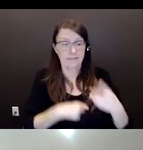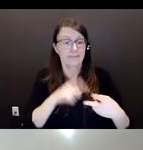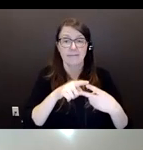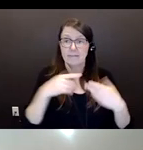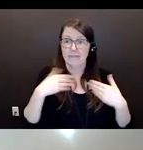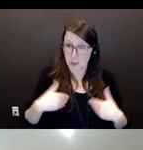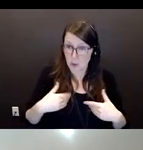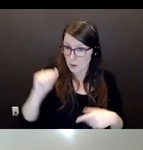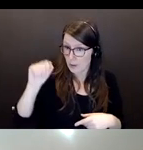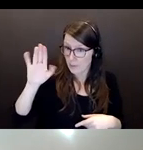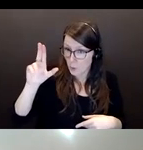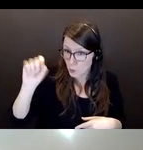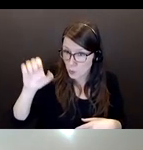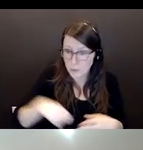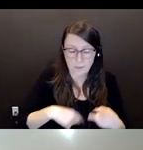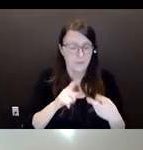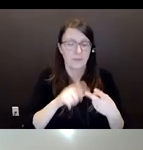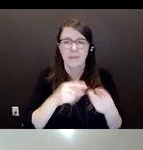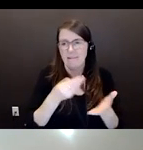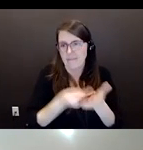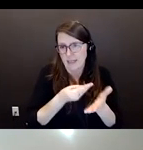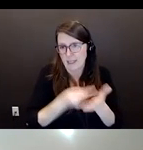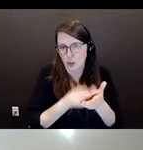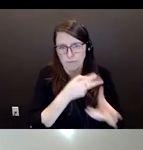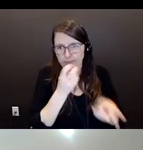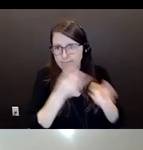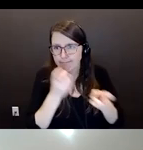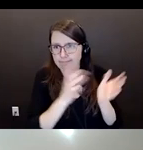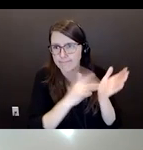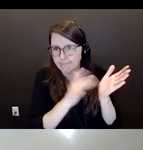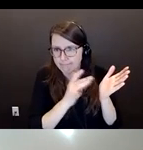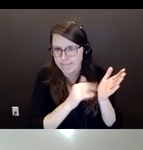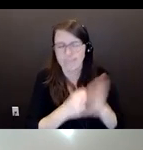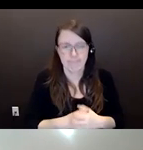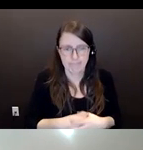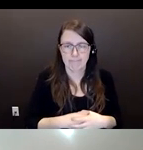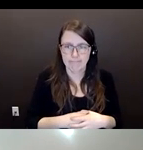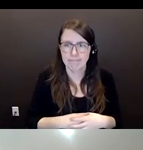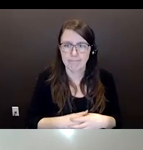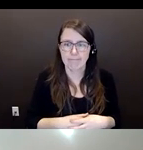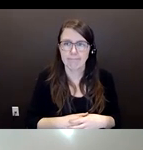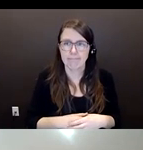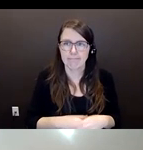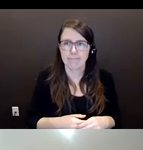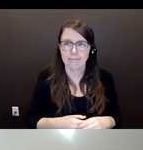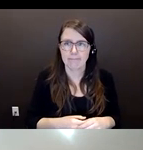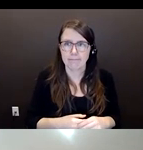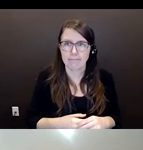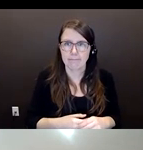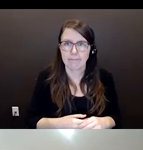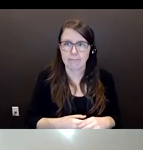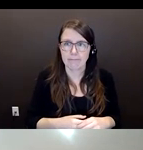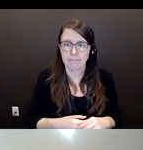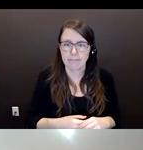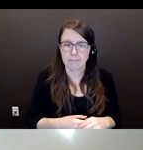less than three years from the time I've had to tell them they were victims. So you have the